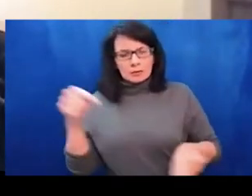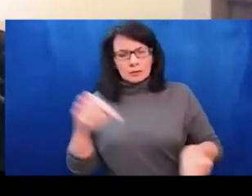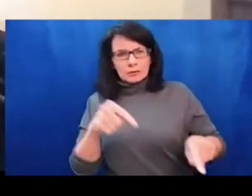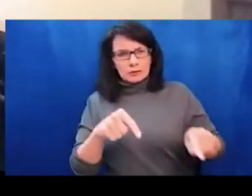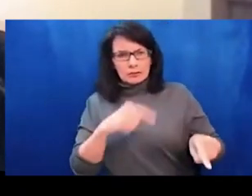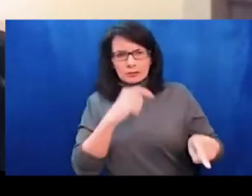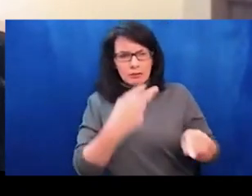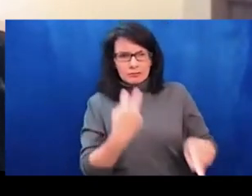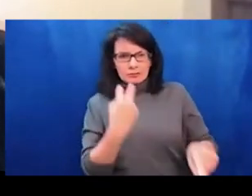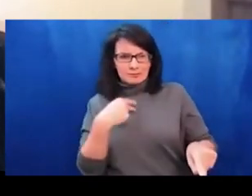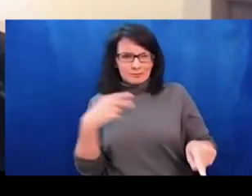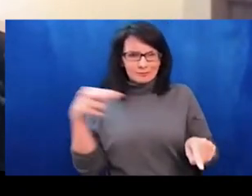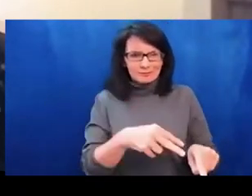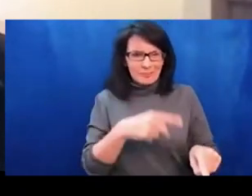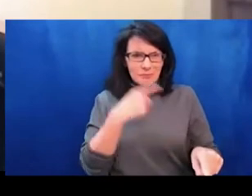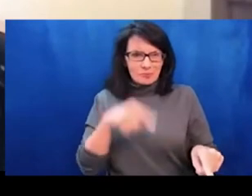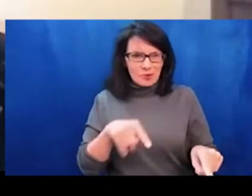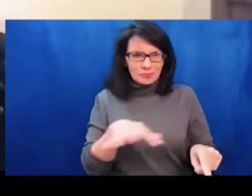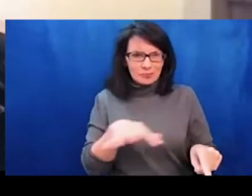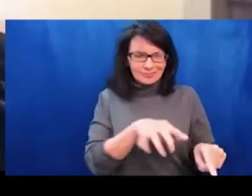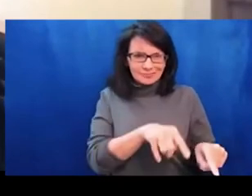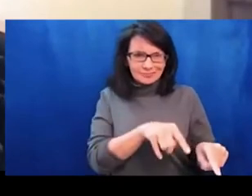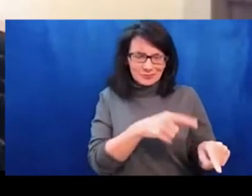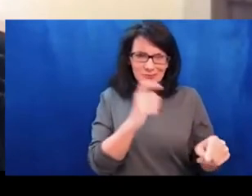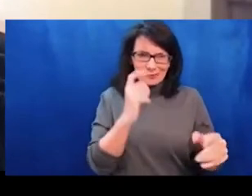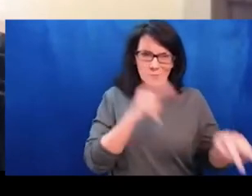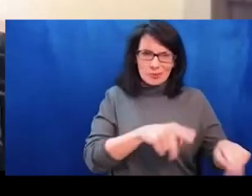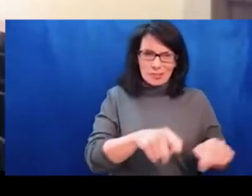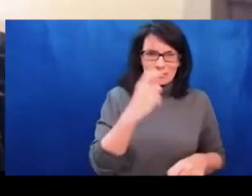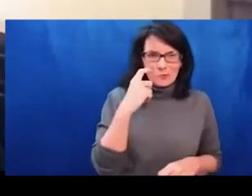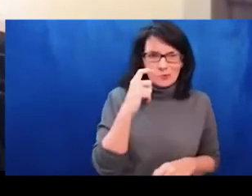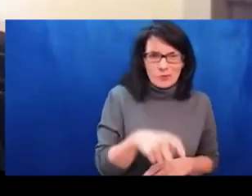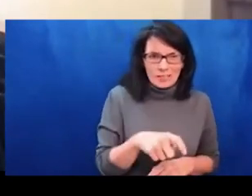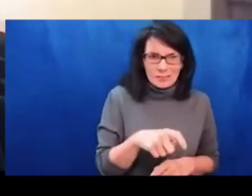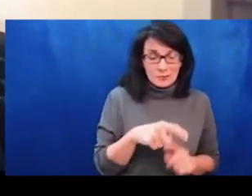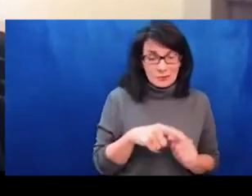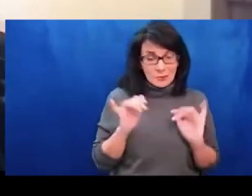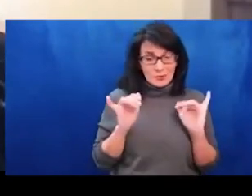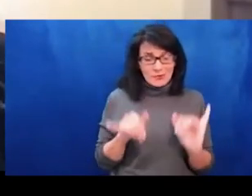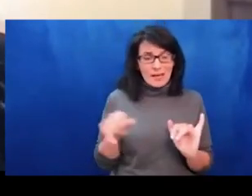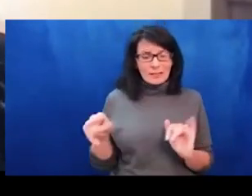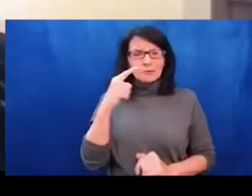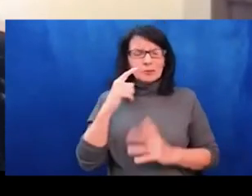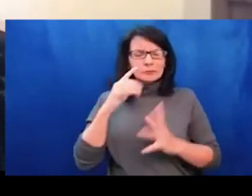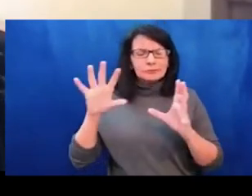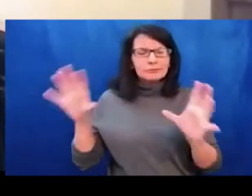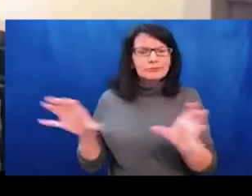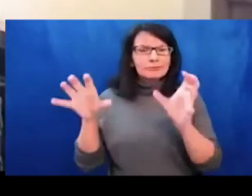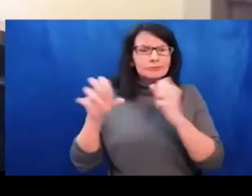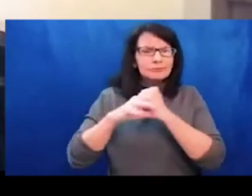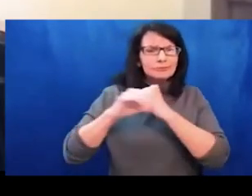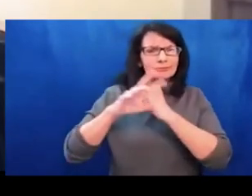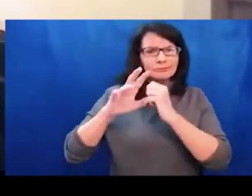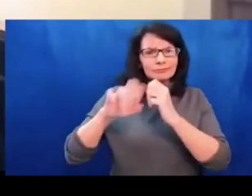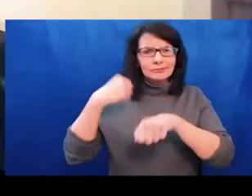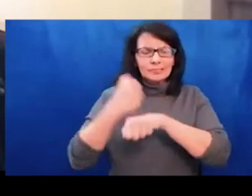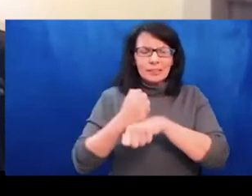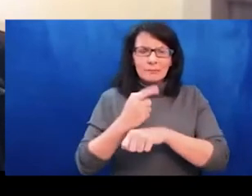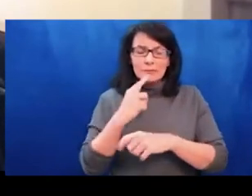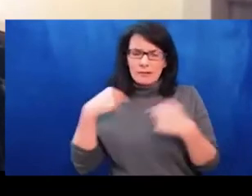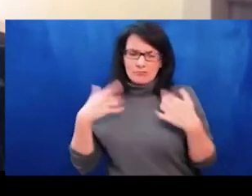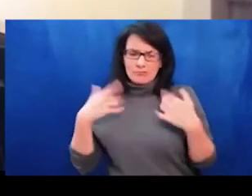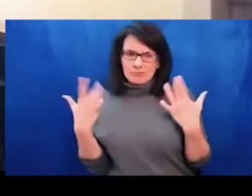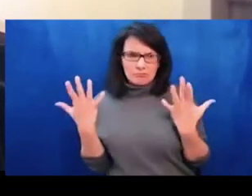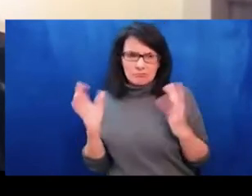represent the majority of Ukraine. But also in doing so, Putin is erasing the fact that there's a very large